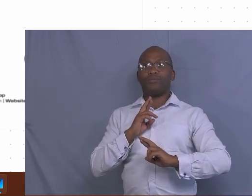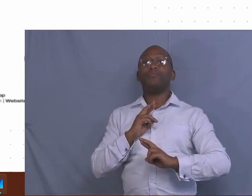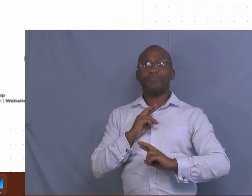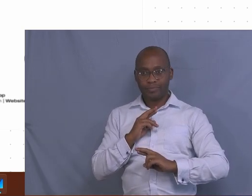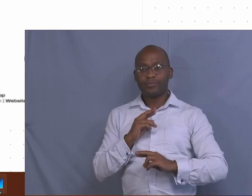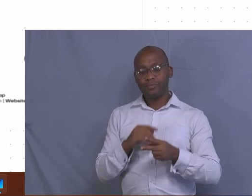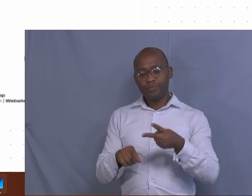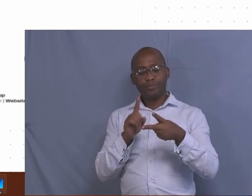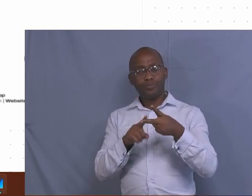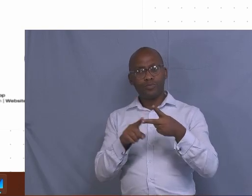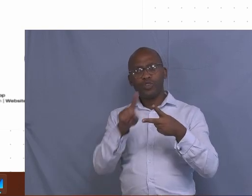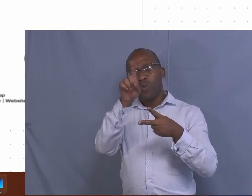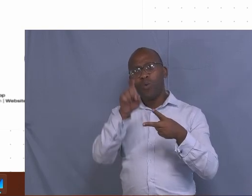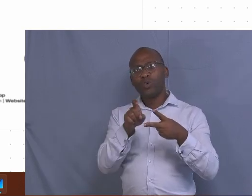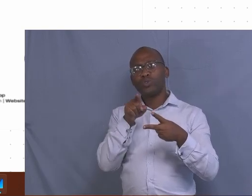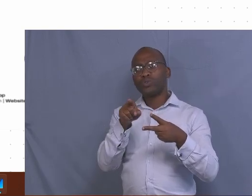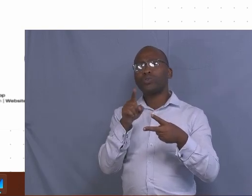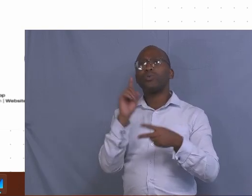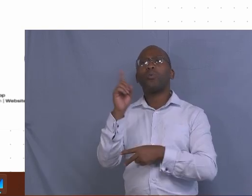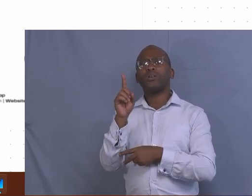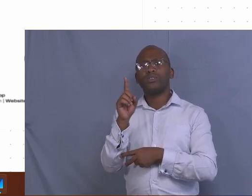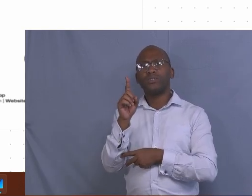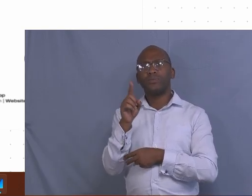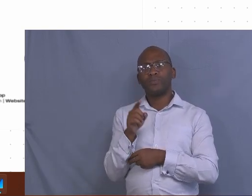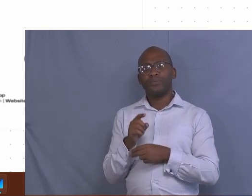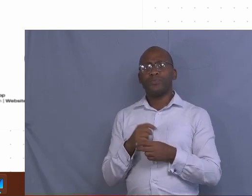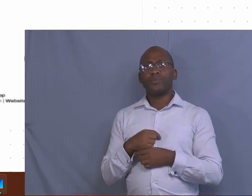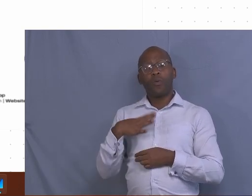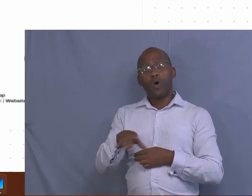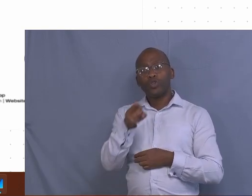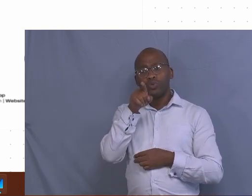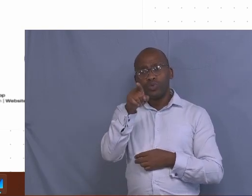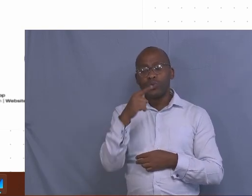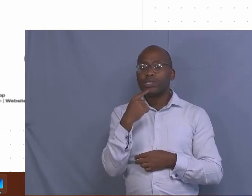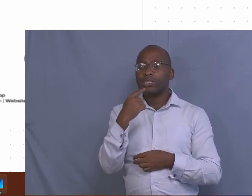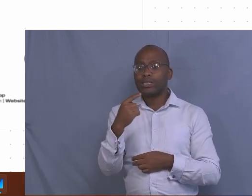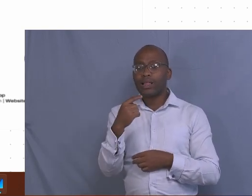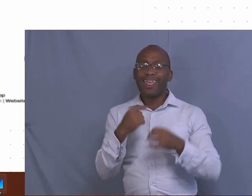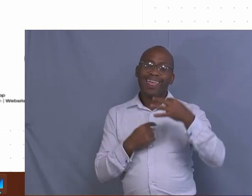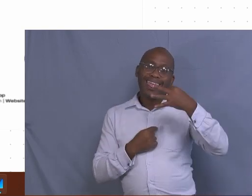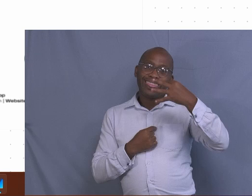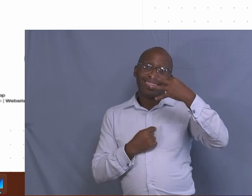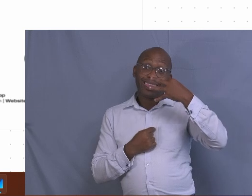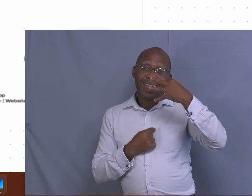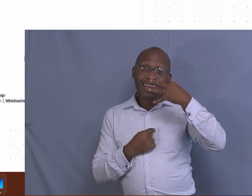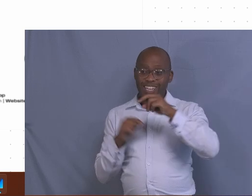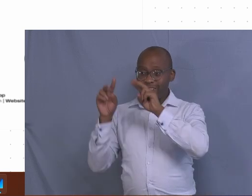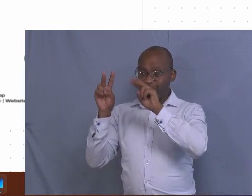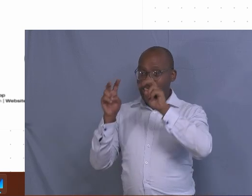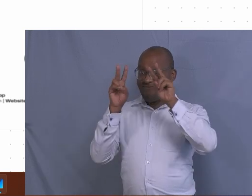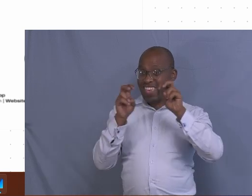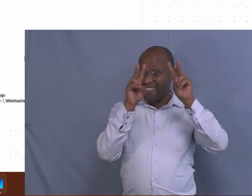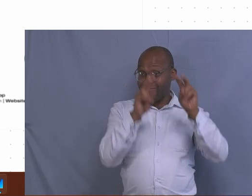The second one says, suggest three factors influencing the veiled grazing. Of course,